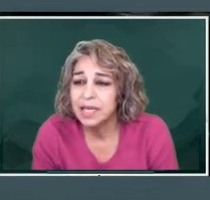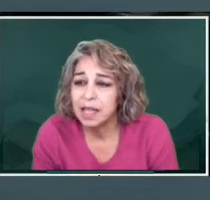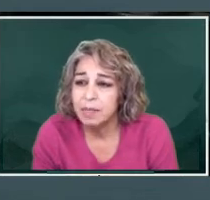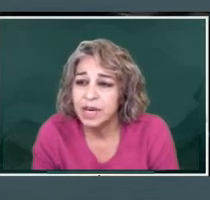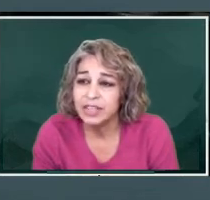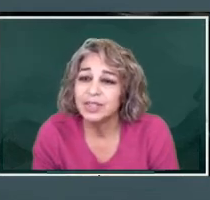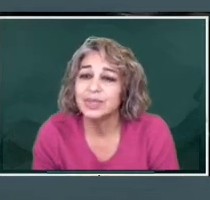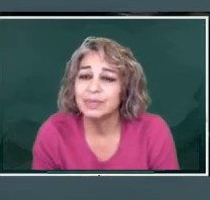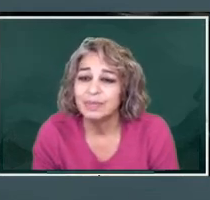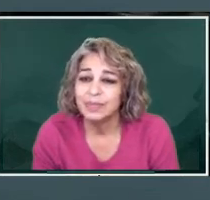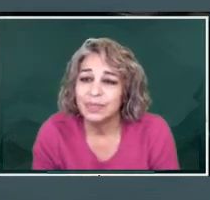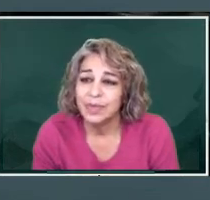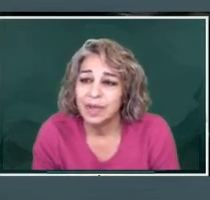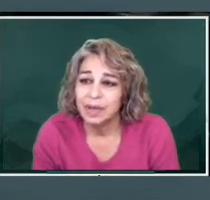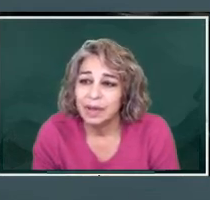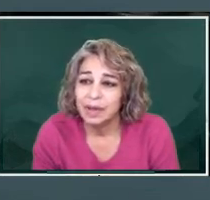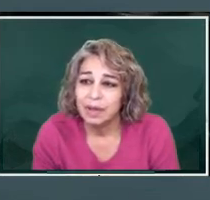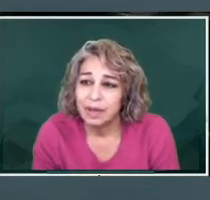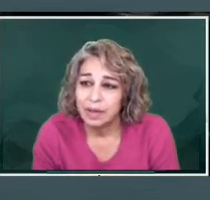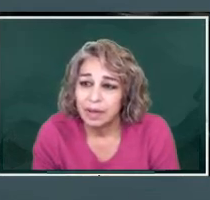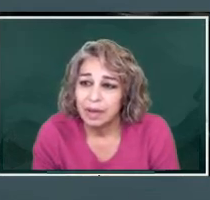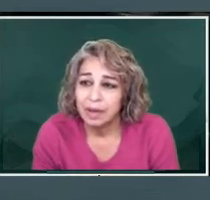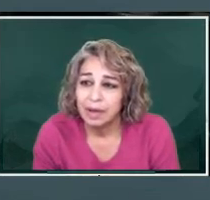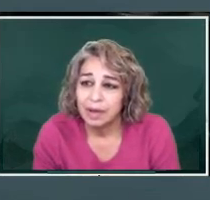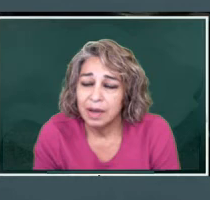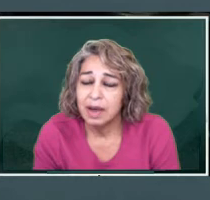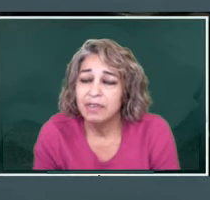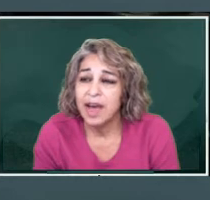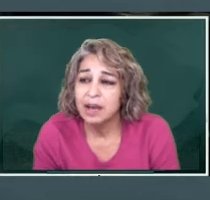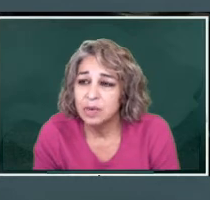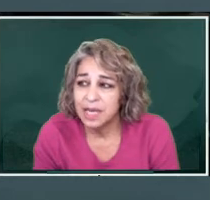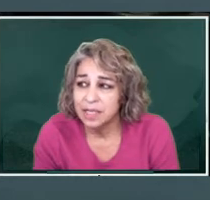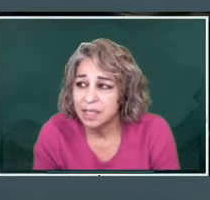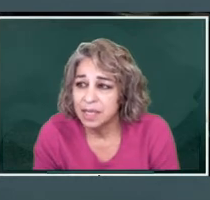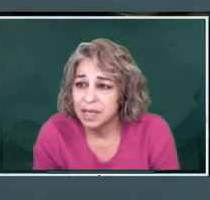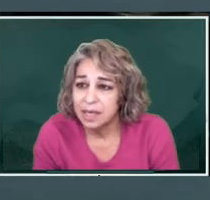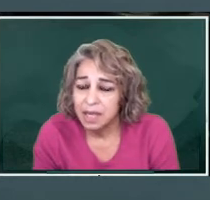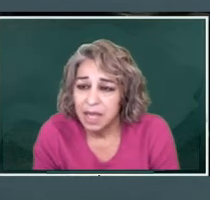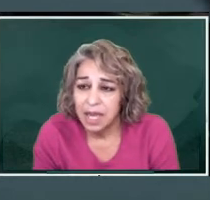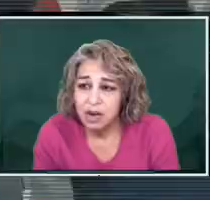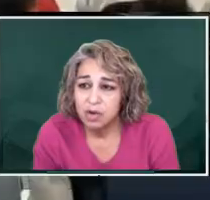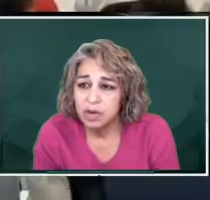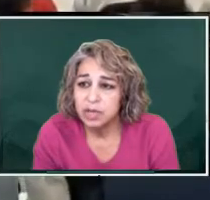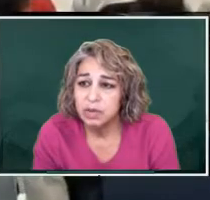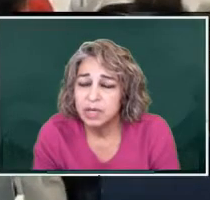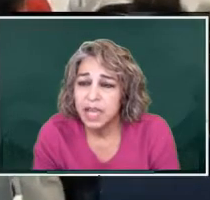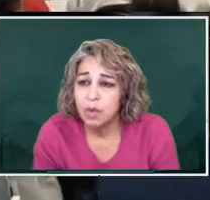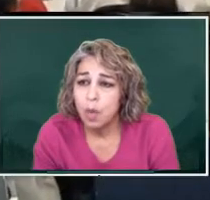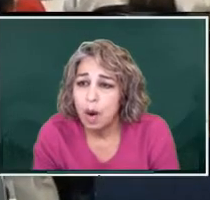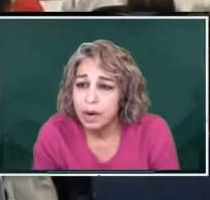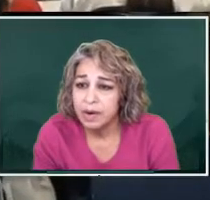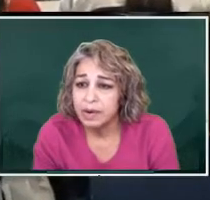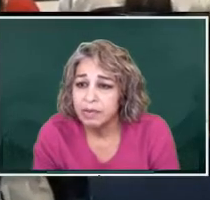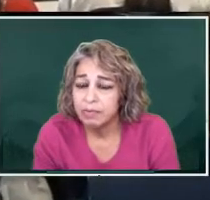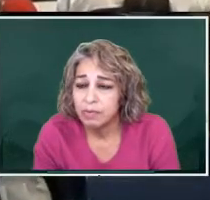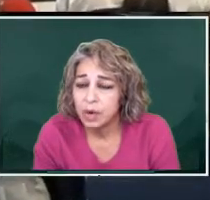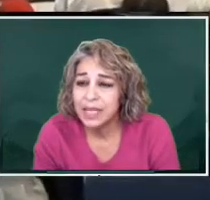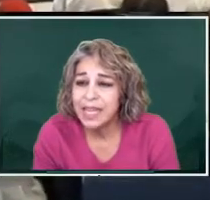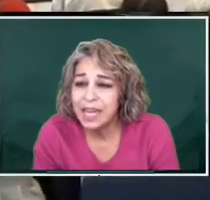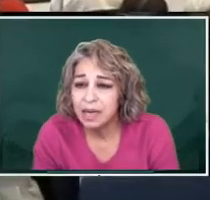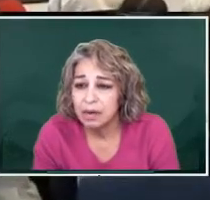60 kilometers of aqueducts in order to take water,